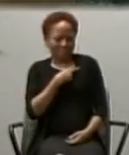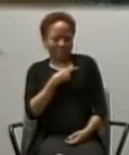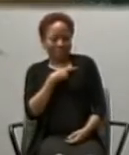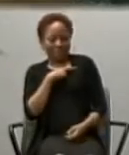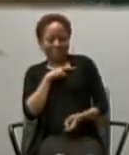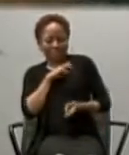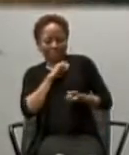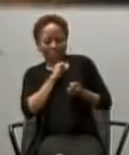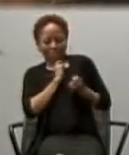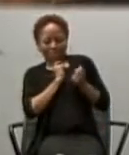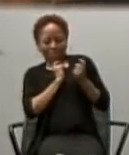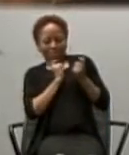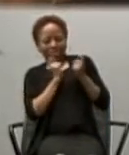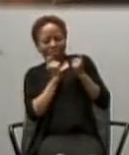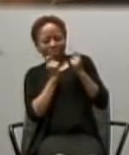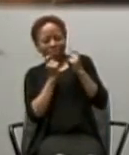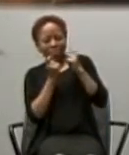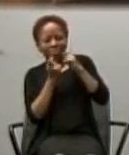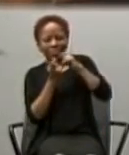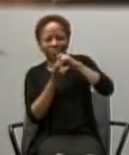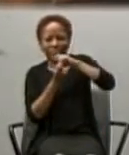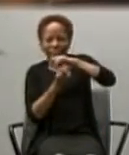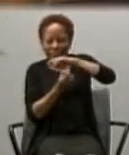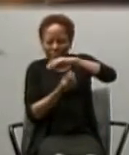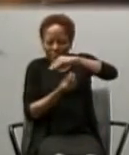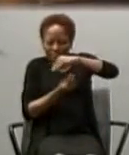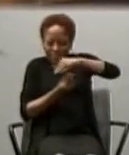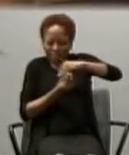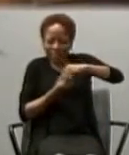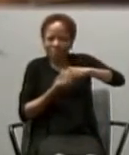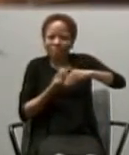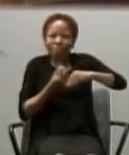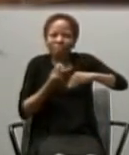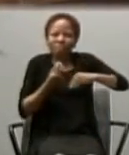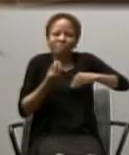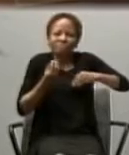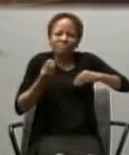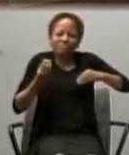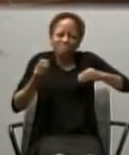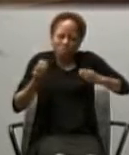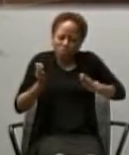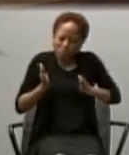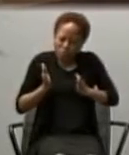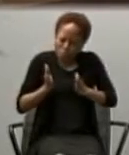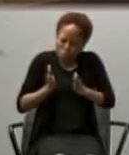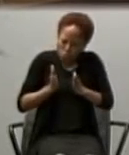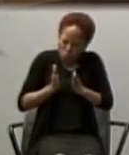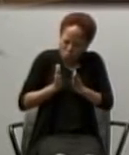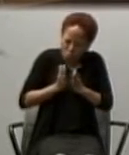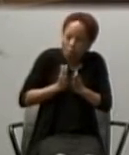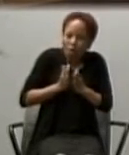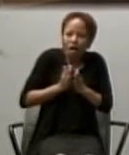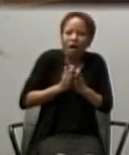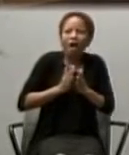And it draws us, as he says, out of our narrowness, and our self-absorption.